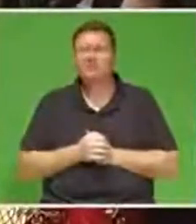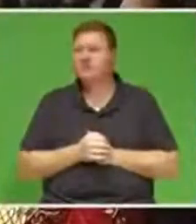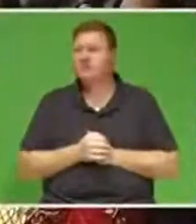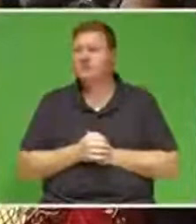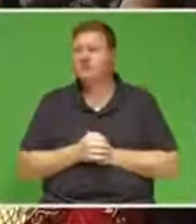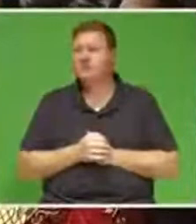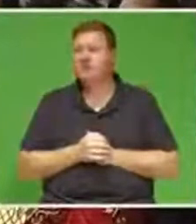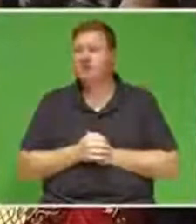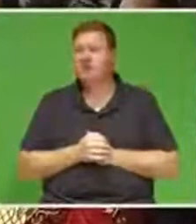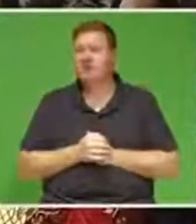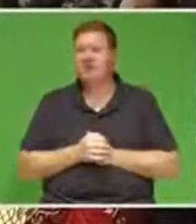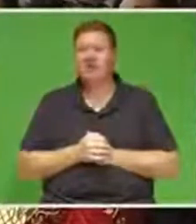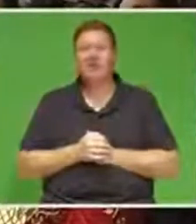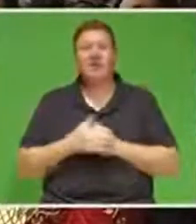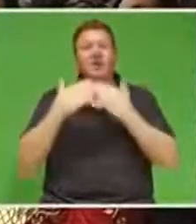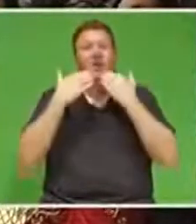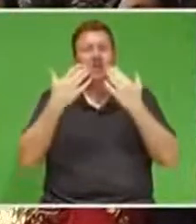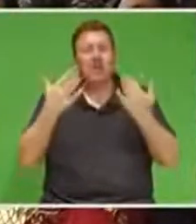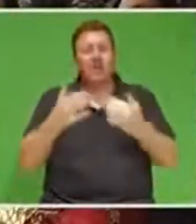So I thank them.